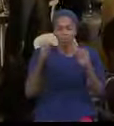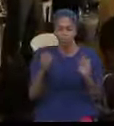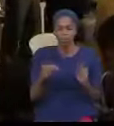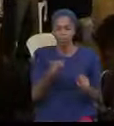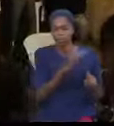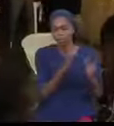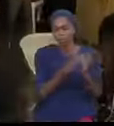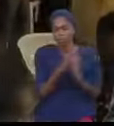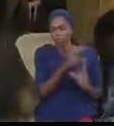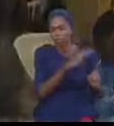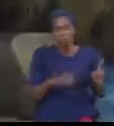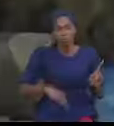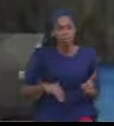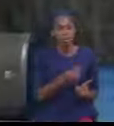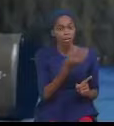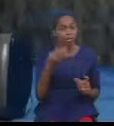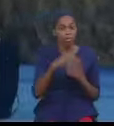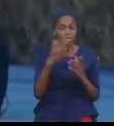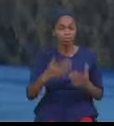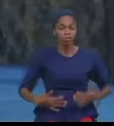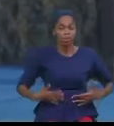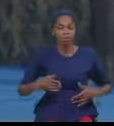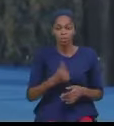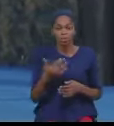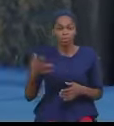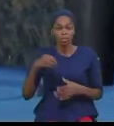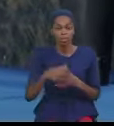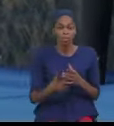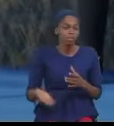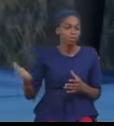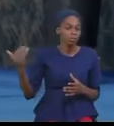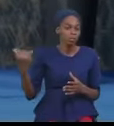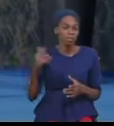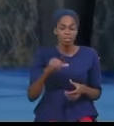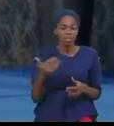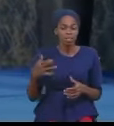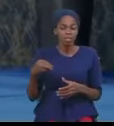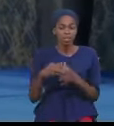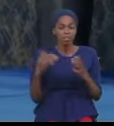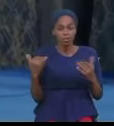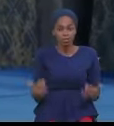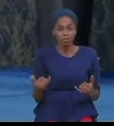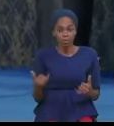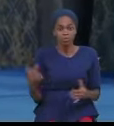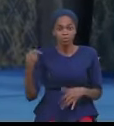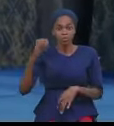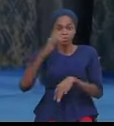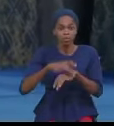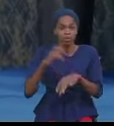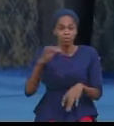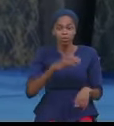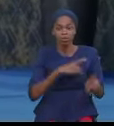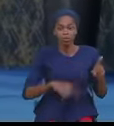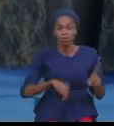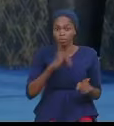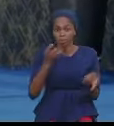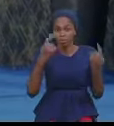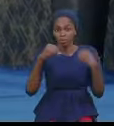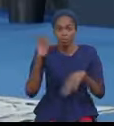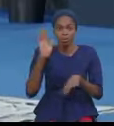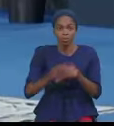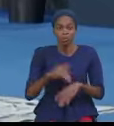anything in your life, anything in the past, anything in the present. The torch of the Lord is coming upon